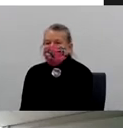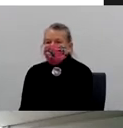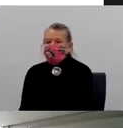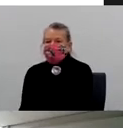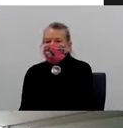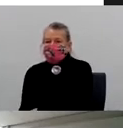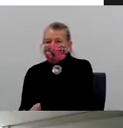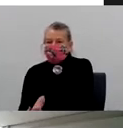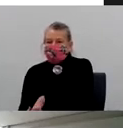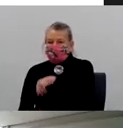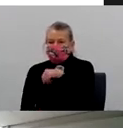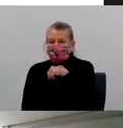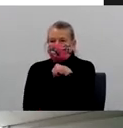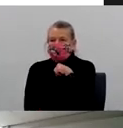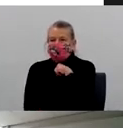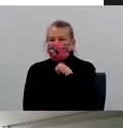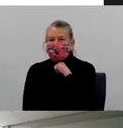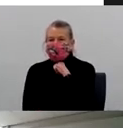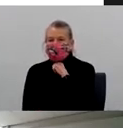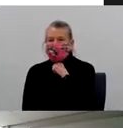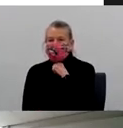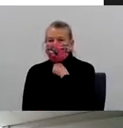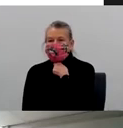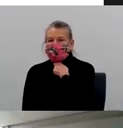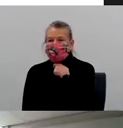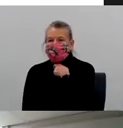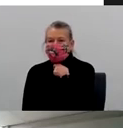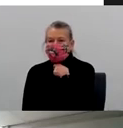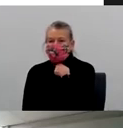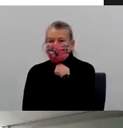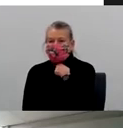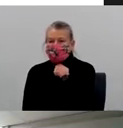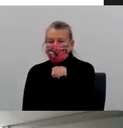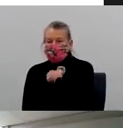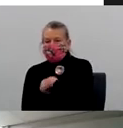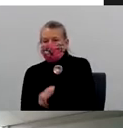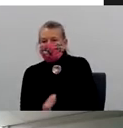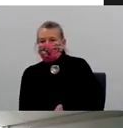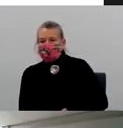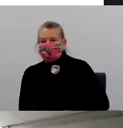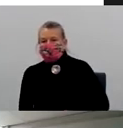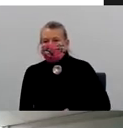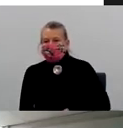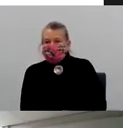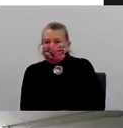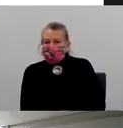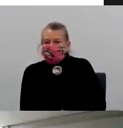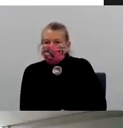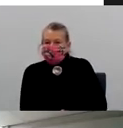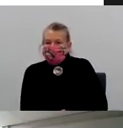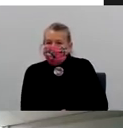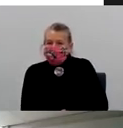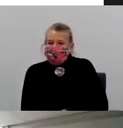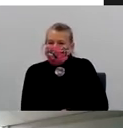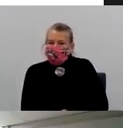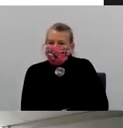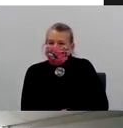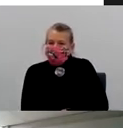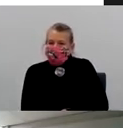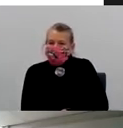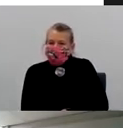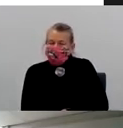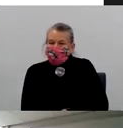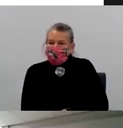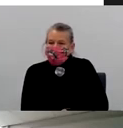associated with higher levels of comorbidities and preexisting conditions. It's possible that these